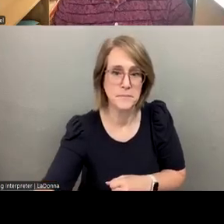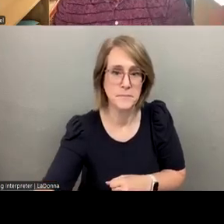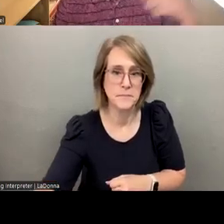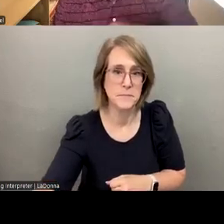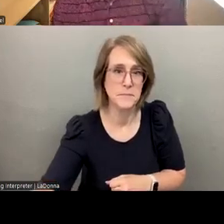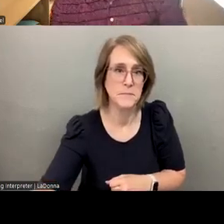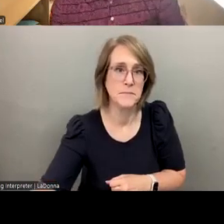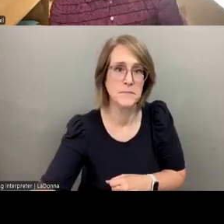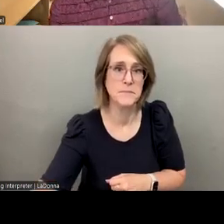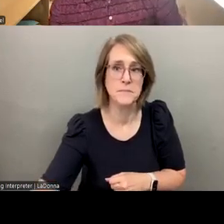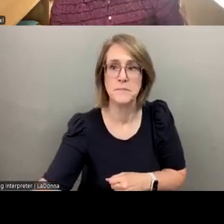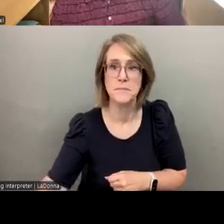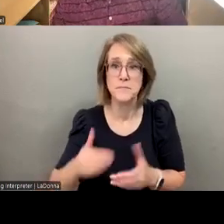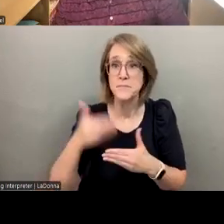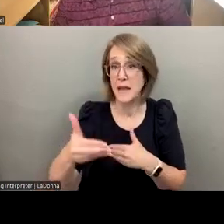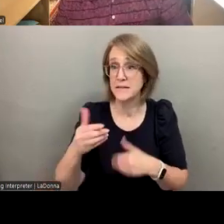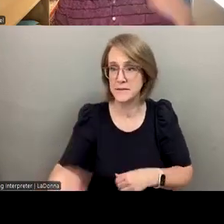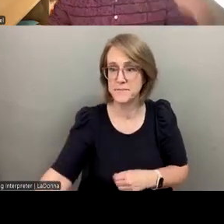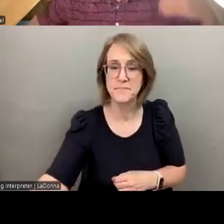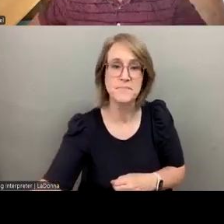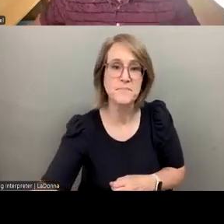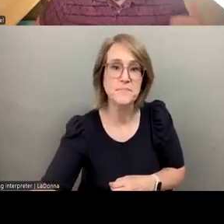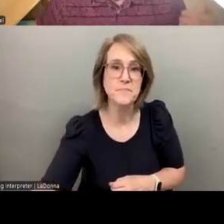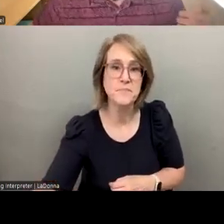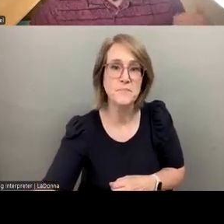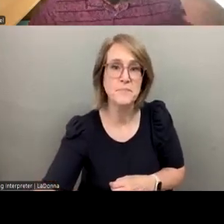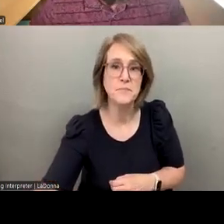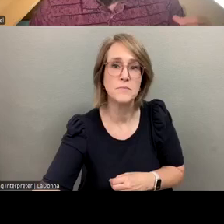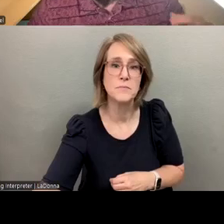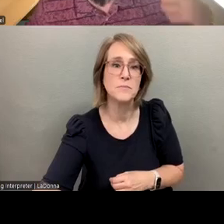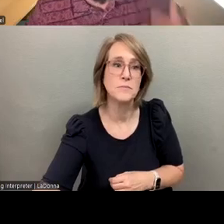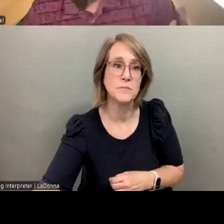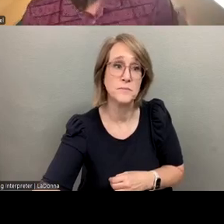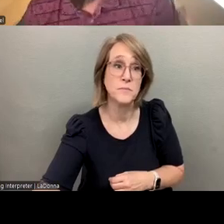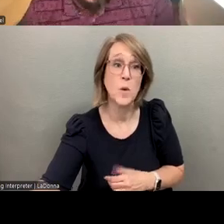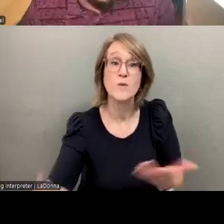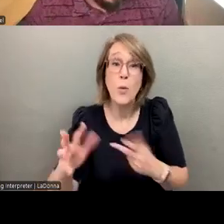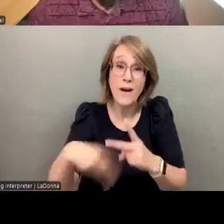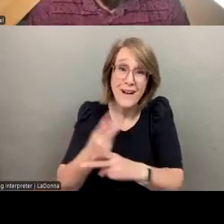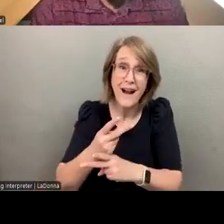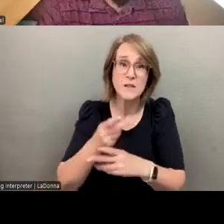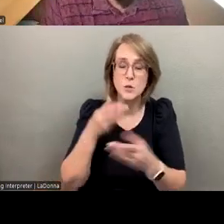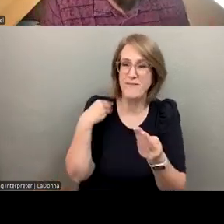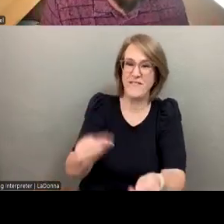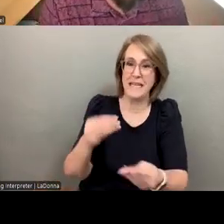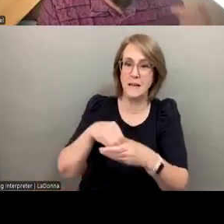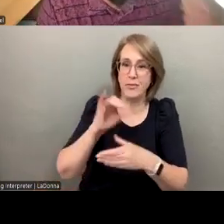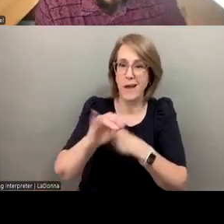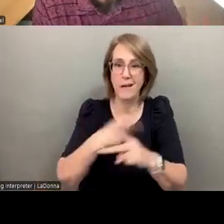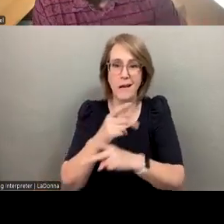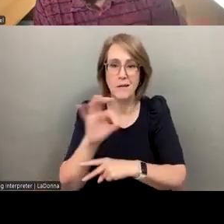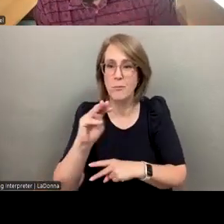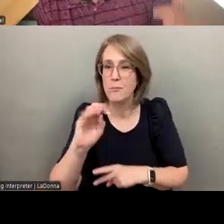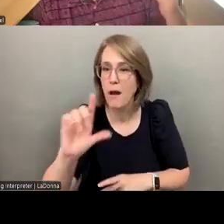And so next slide. So what are the types of things that get fed into a model like this? So